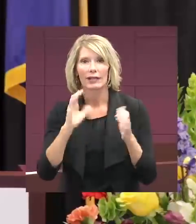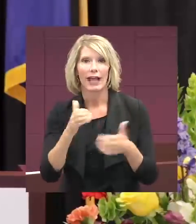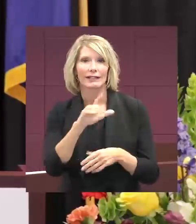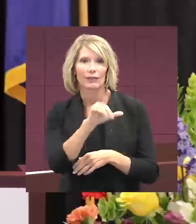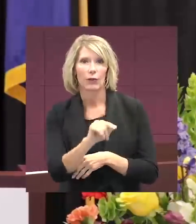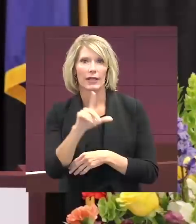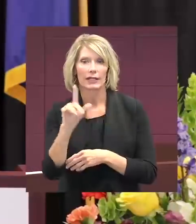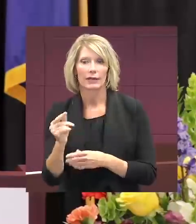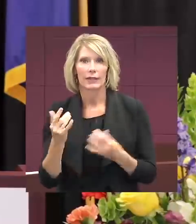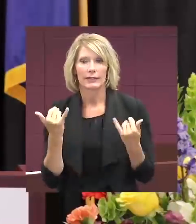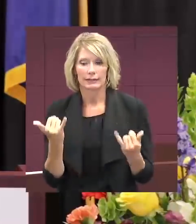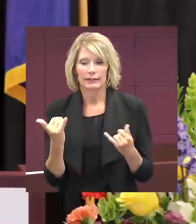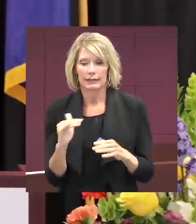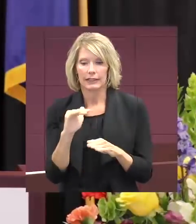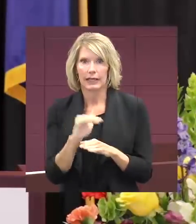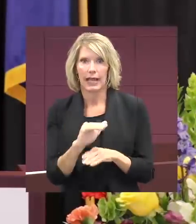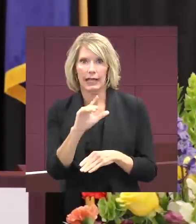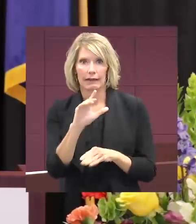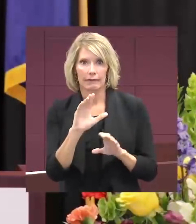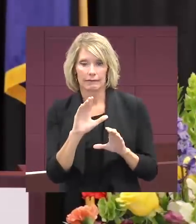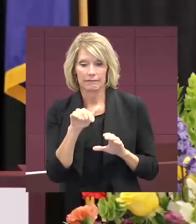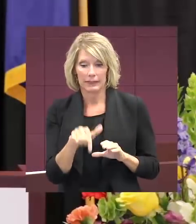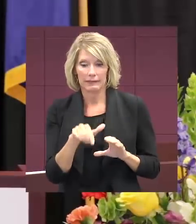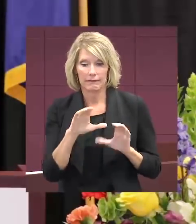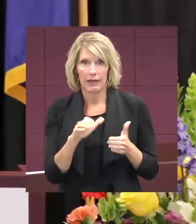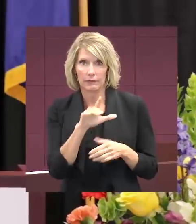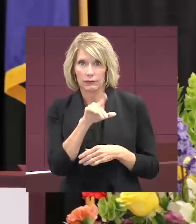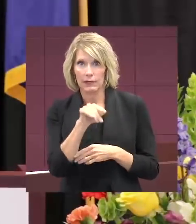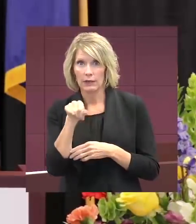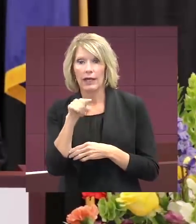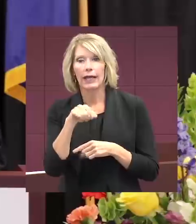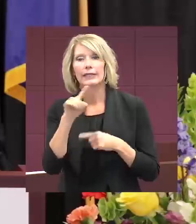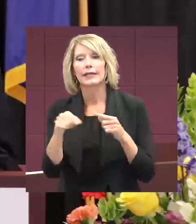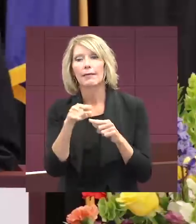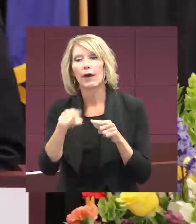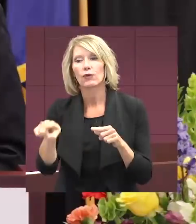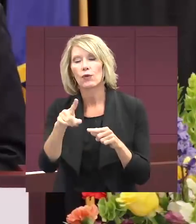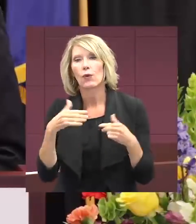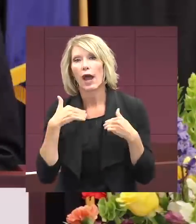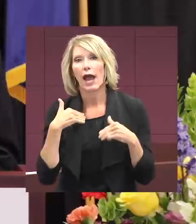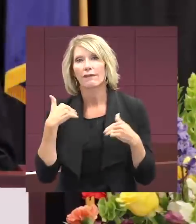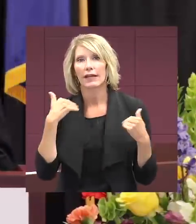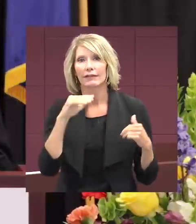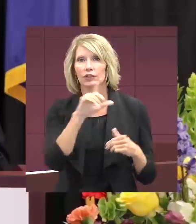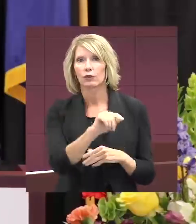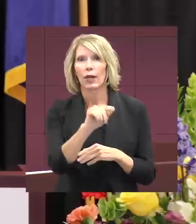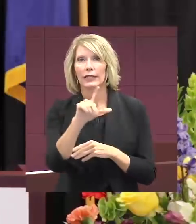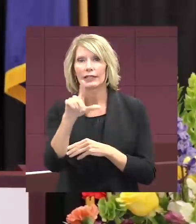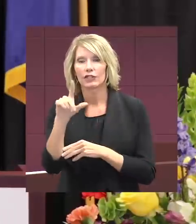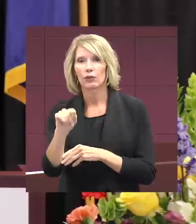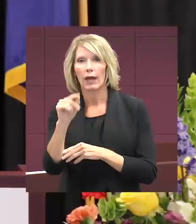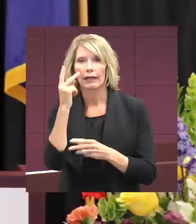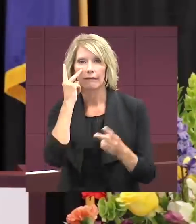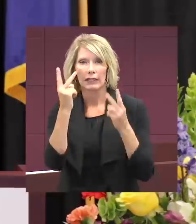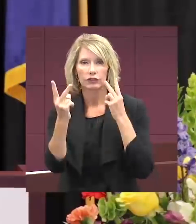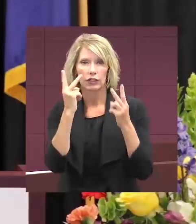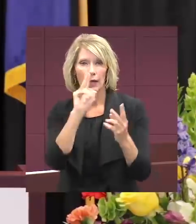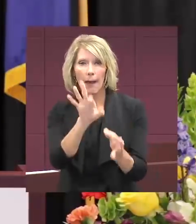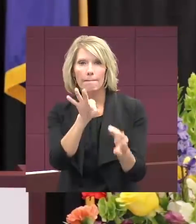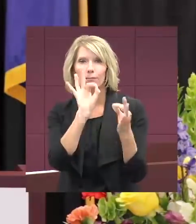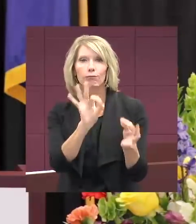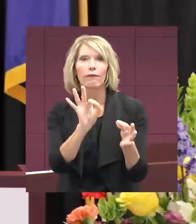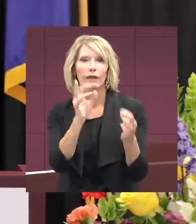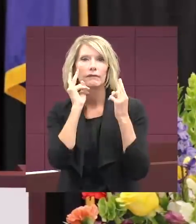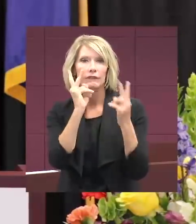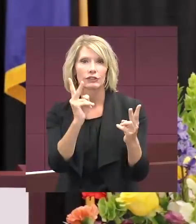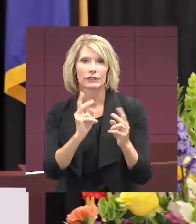Tonight, class of 2020, it's about you having that 2020 vision. A perfect vision.